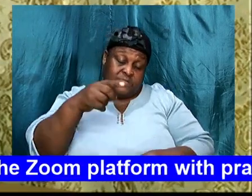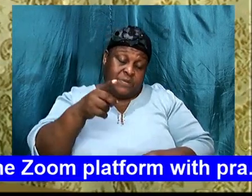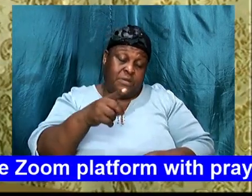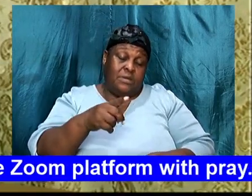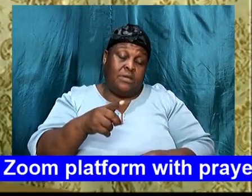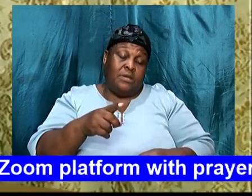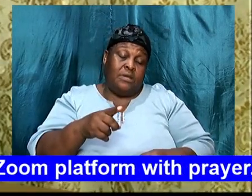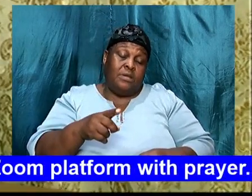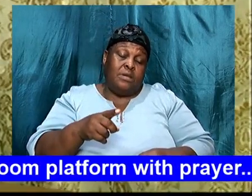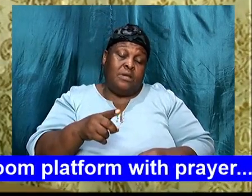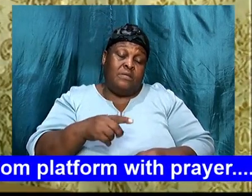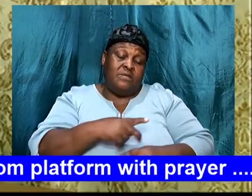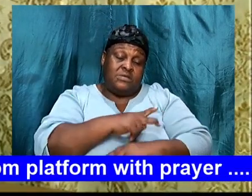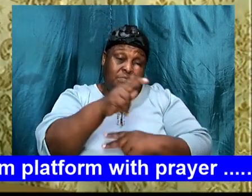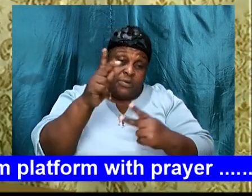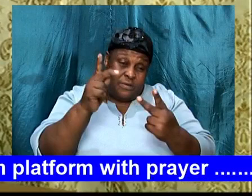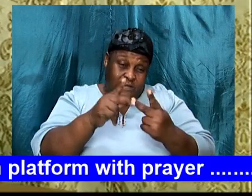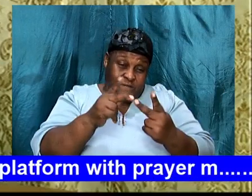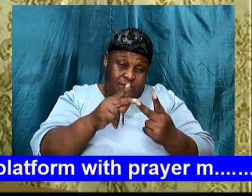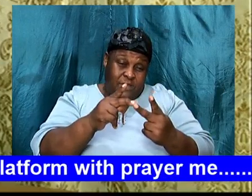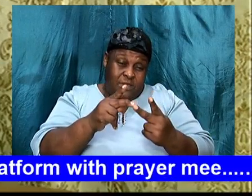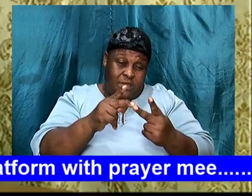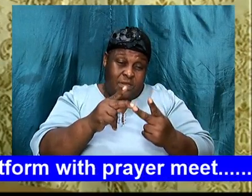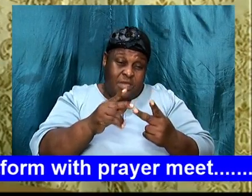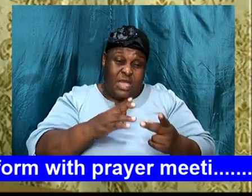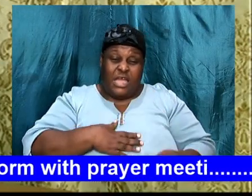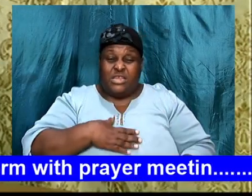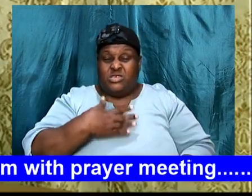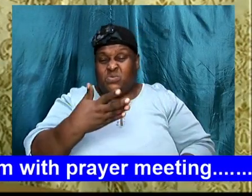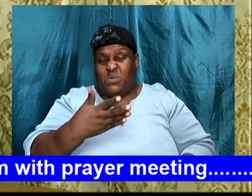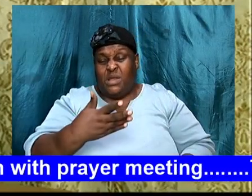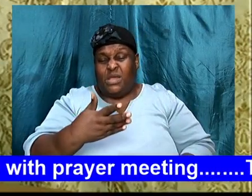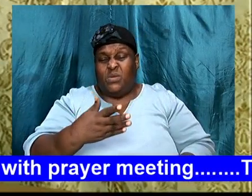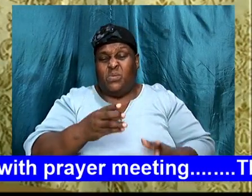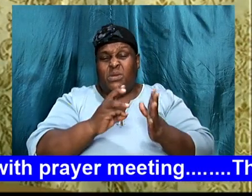and permissive will, and there is a thin line,